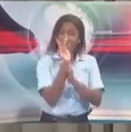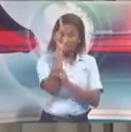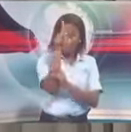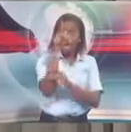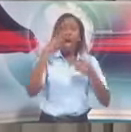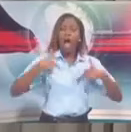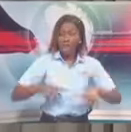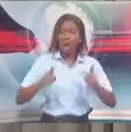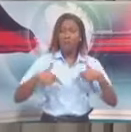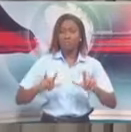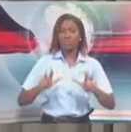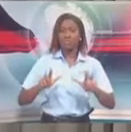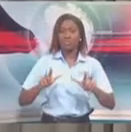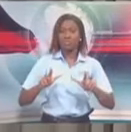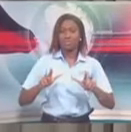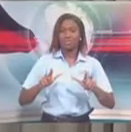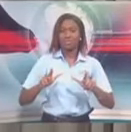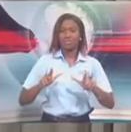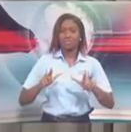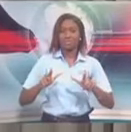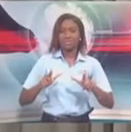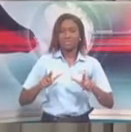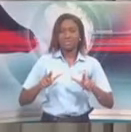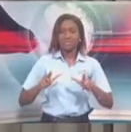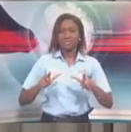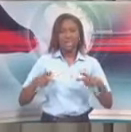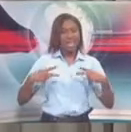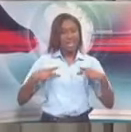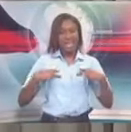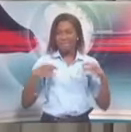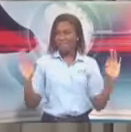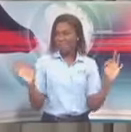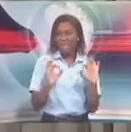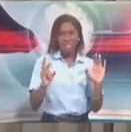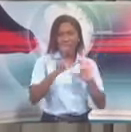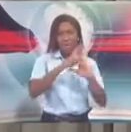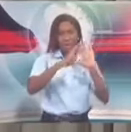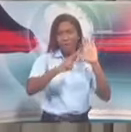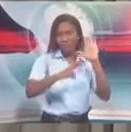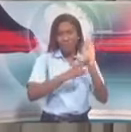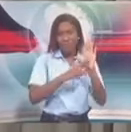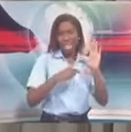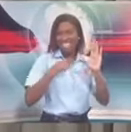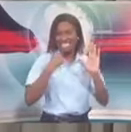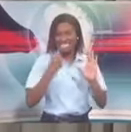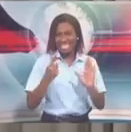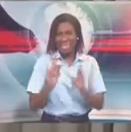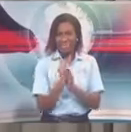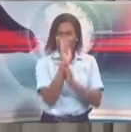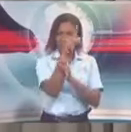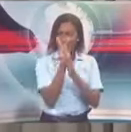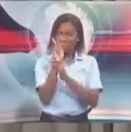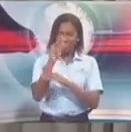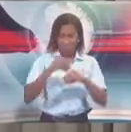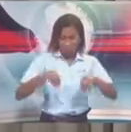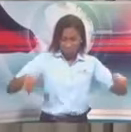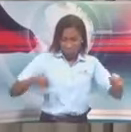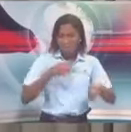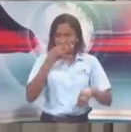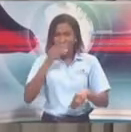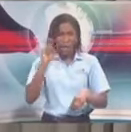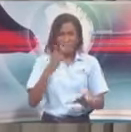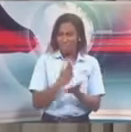The message is there is absolutely nothing in the public health regulations that impedes anyone from conducting any business